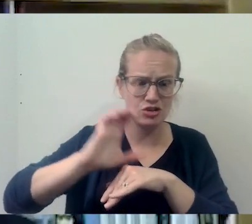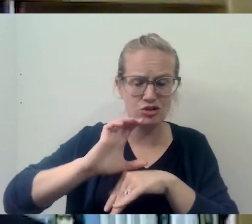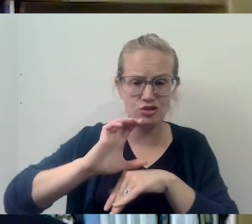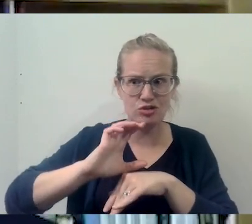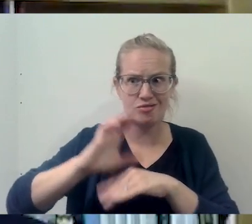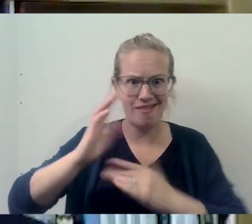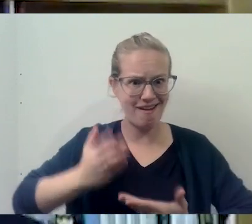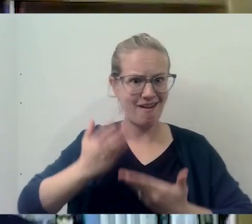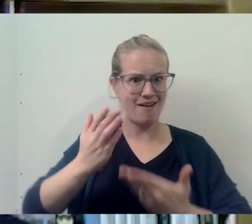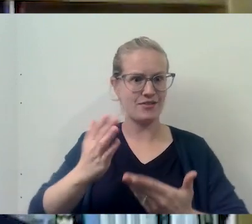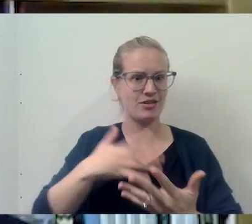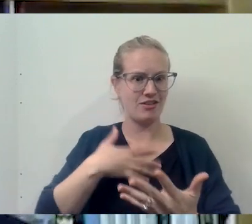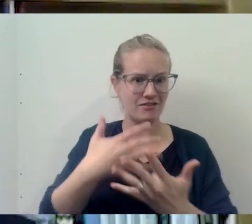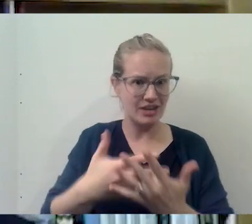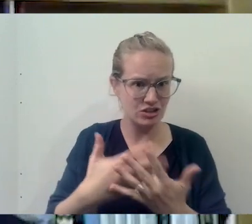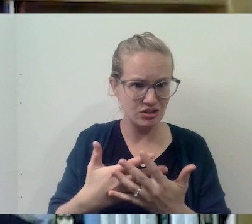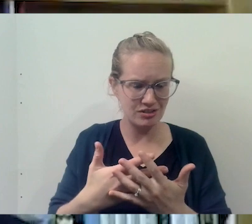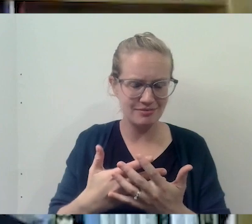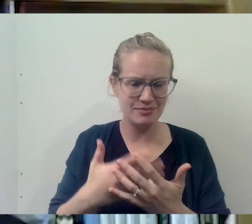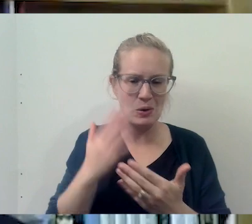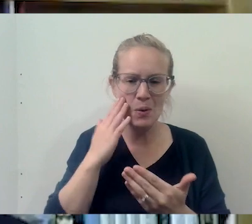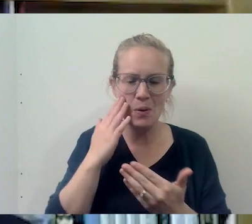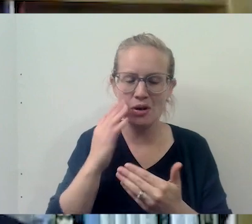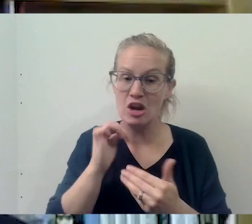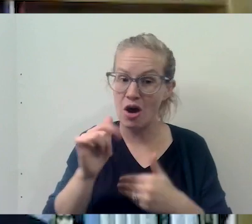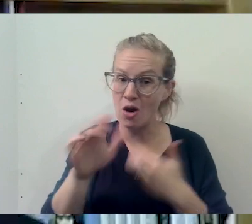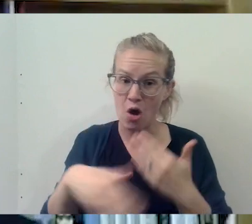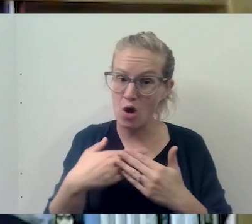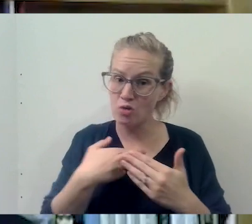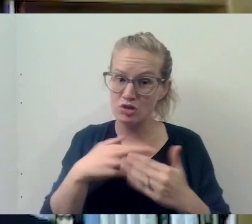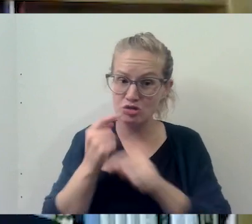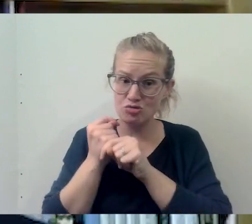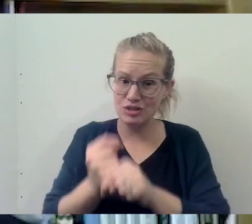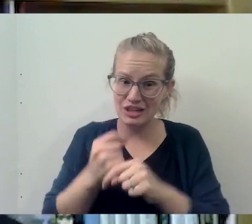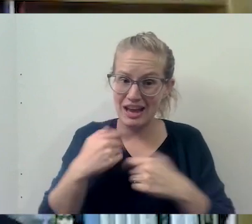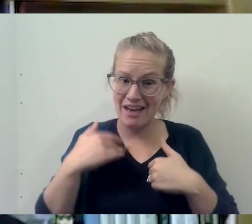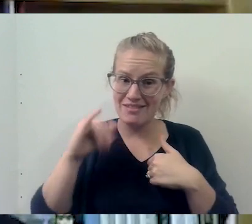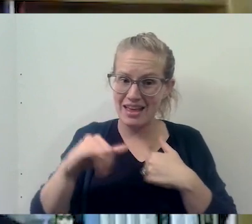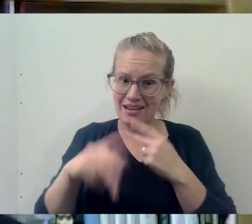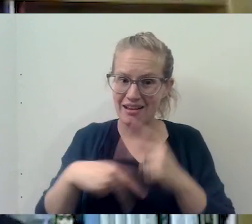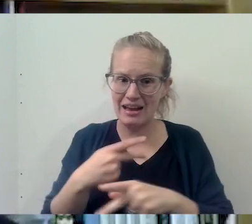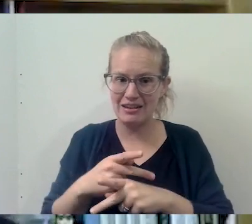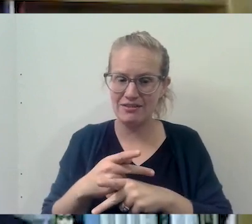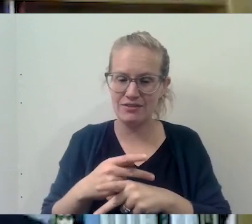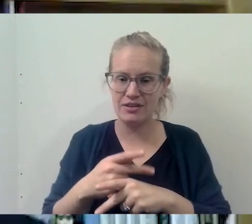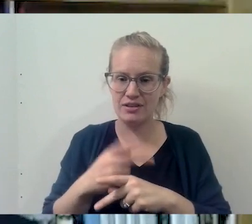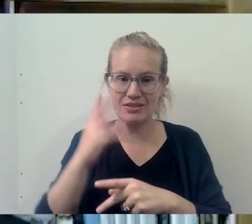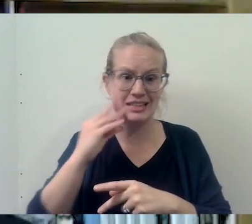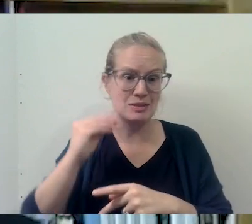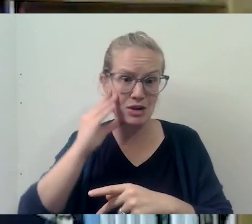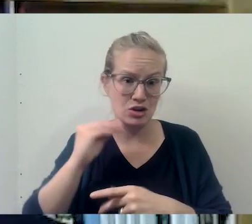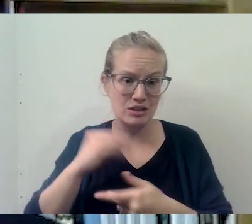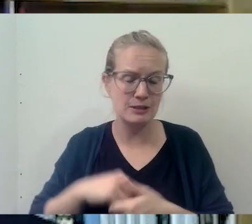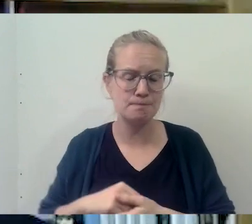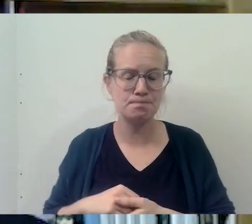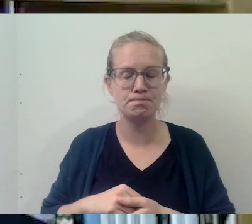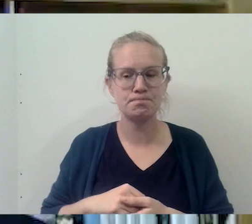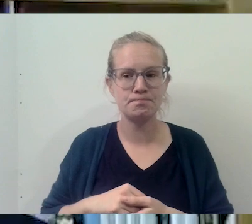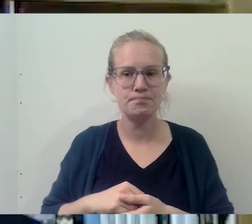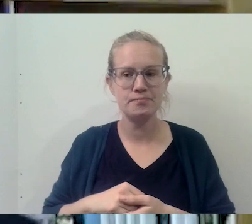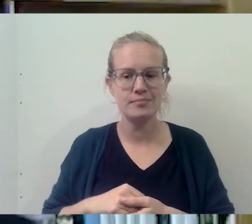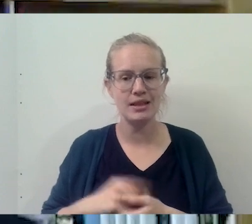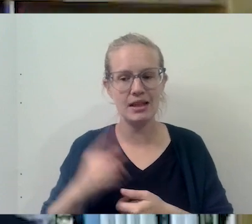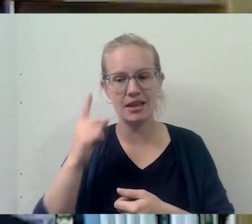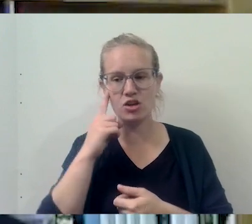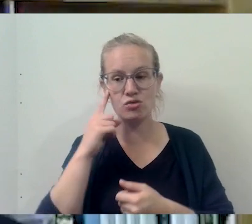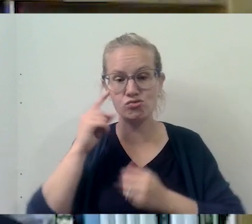to offer confession. As you know, not all religious traditions have that kind of, um, experience because, um,